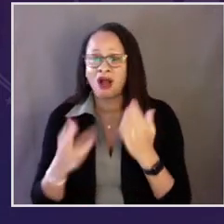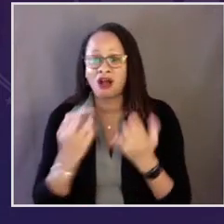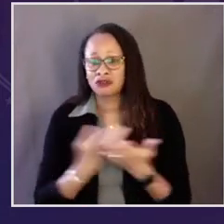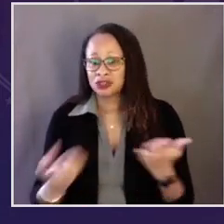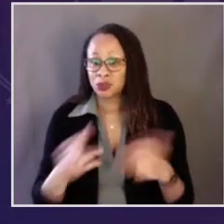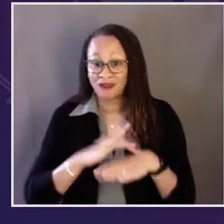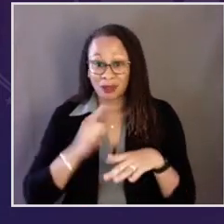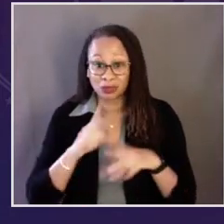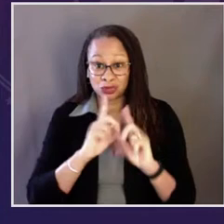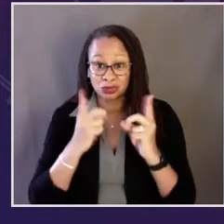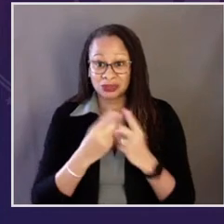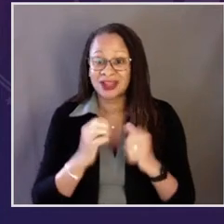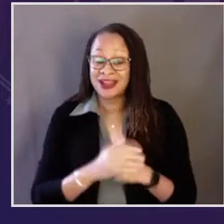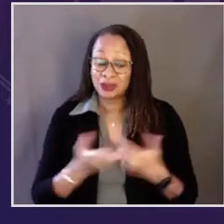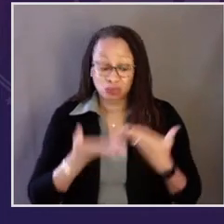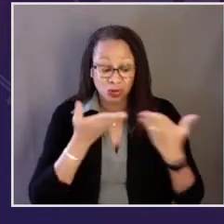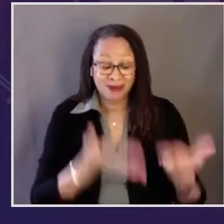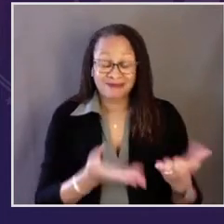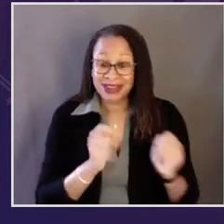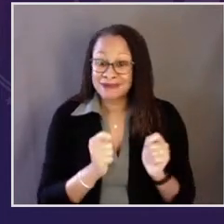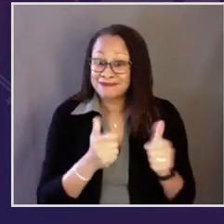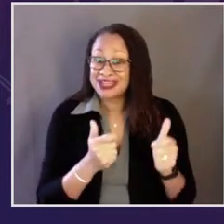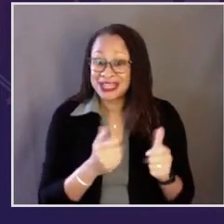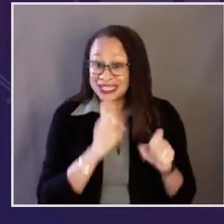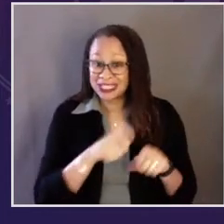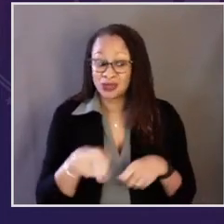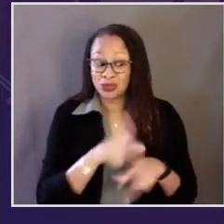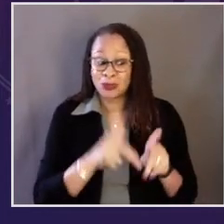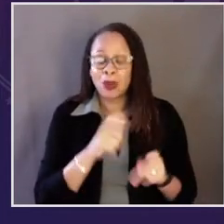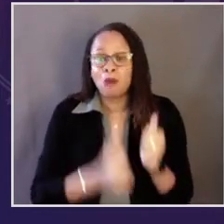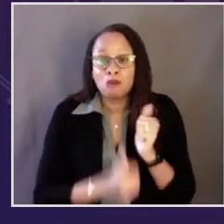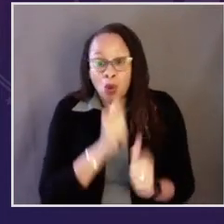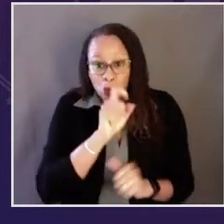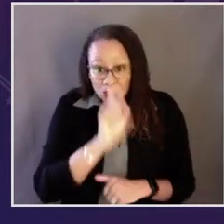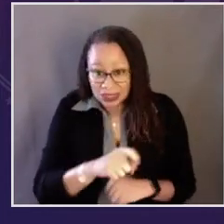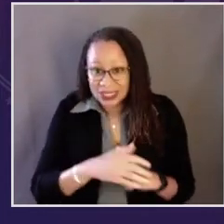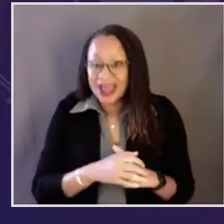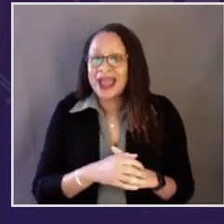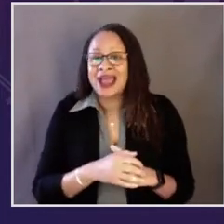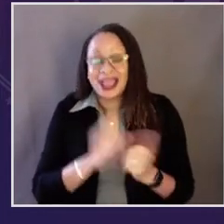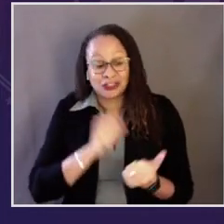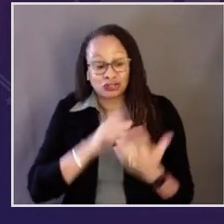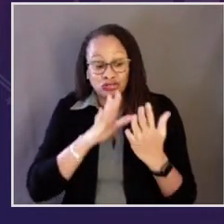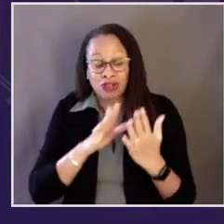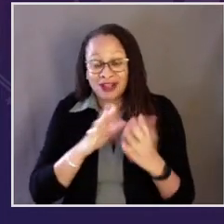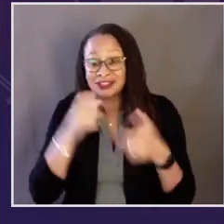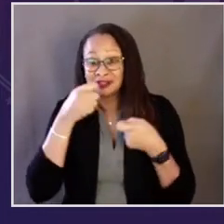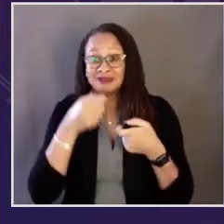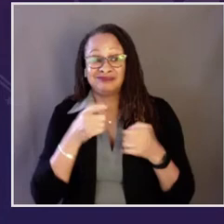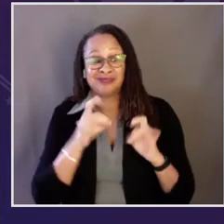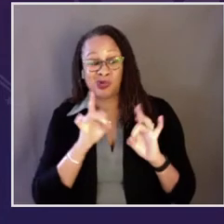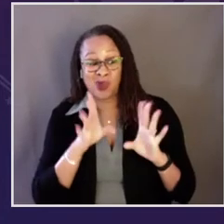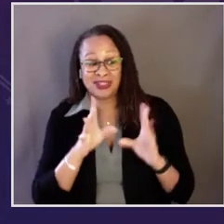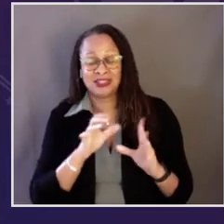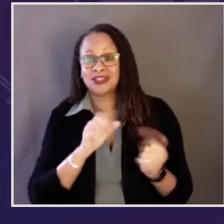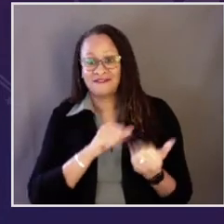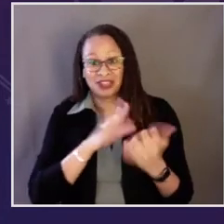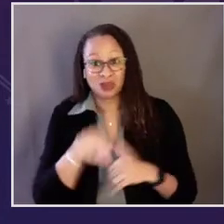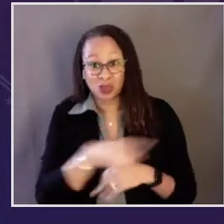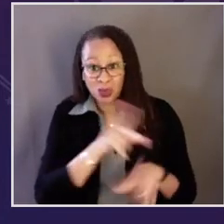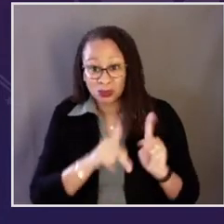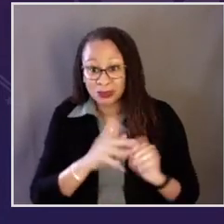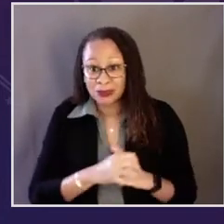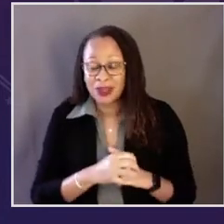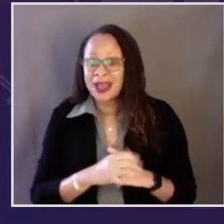resources available to this department to get immediate relief to those most in need and address the crises, not one,